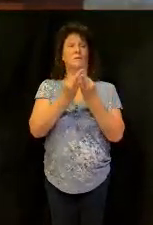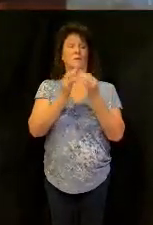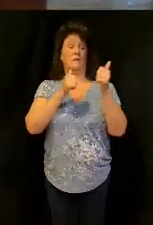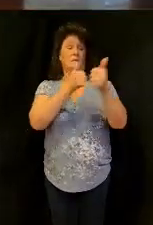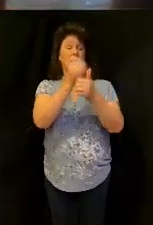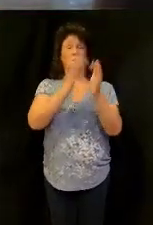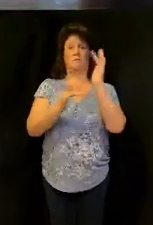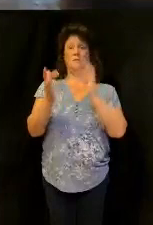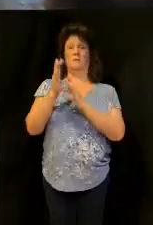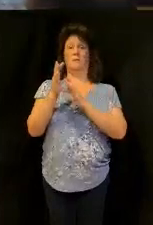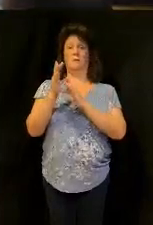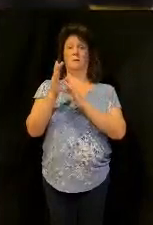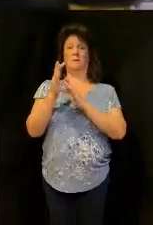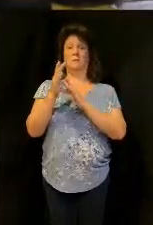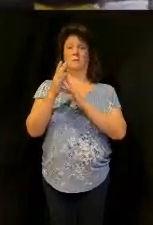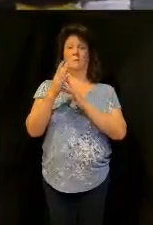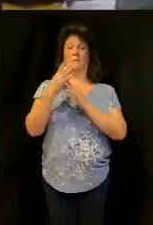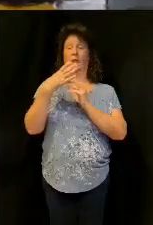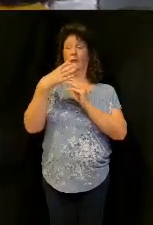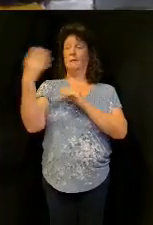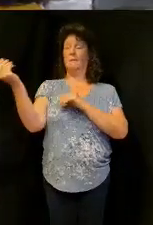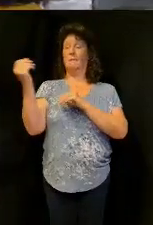Jesus, and then go make a difference.